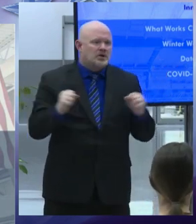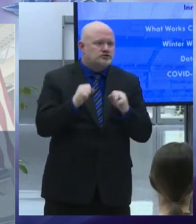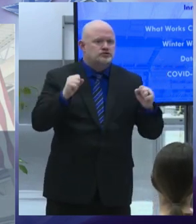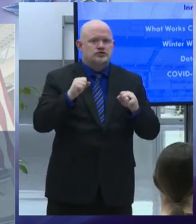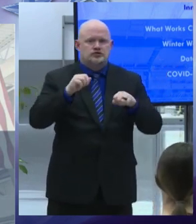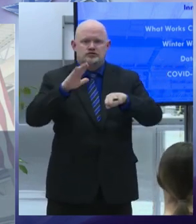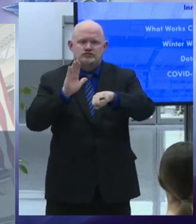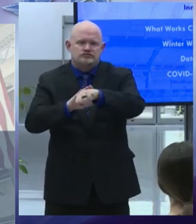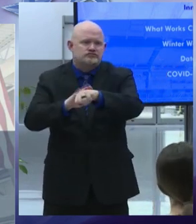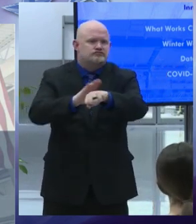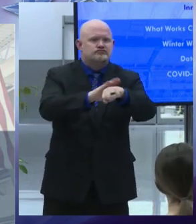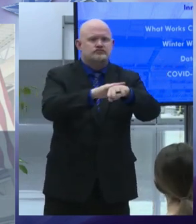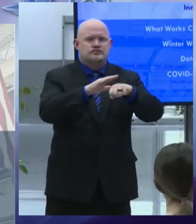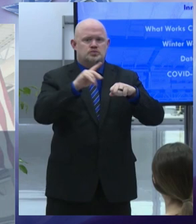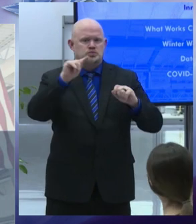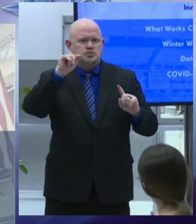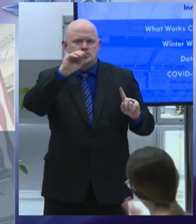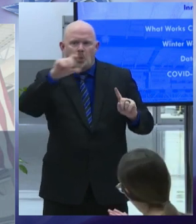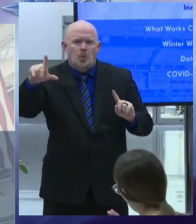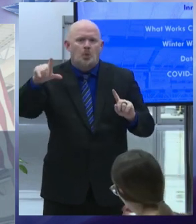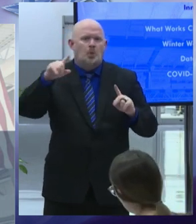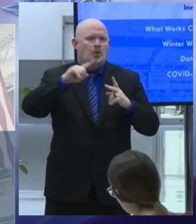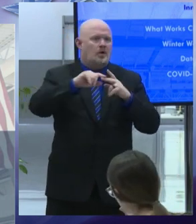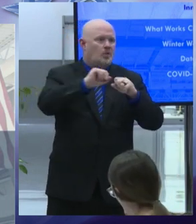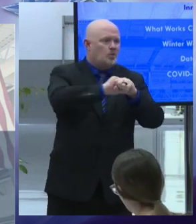up to covet 19 data tracking